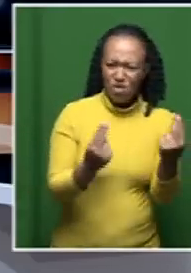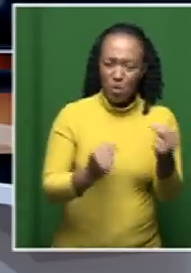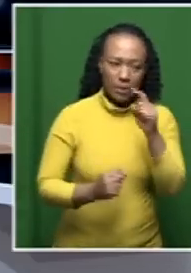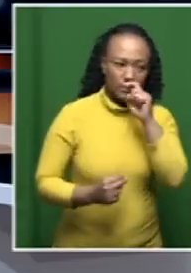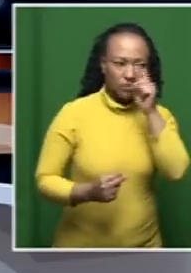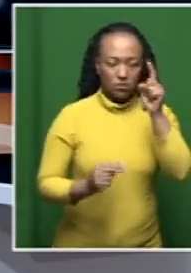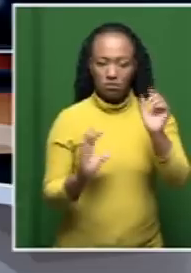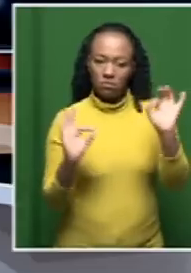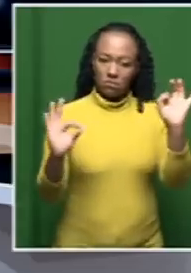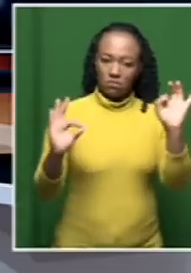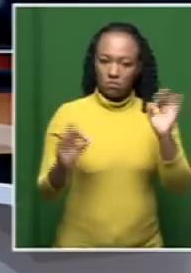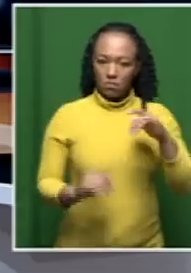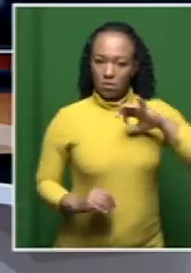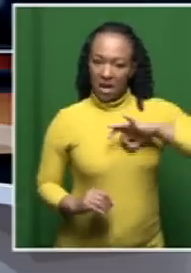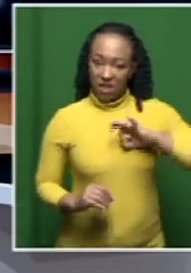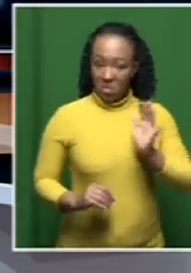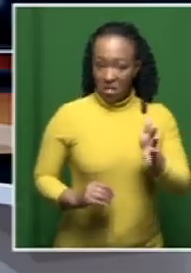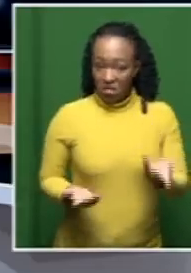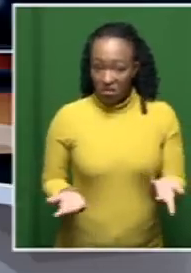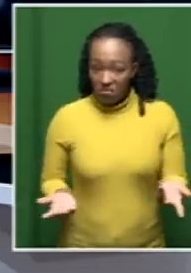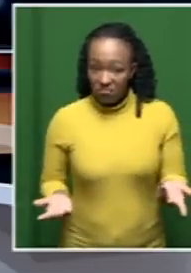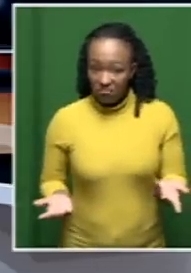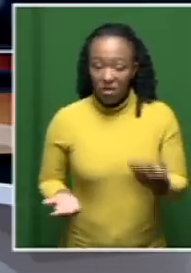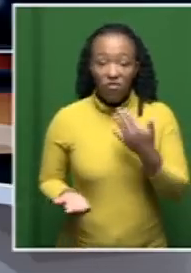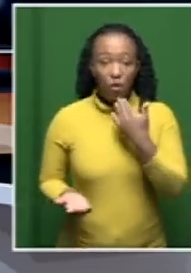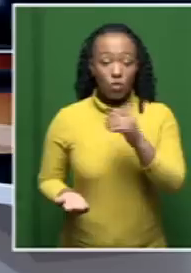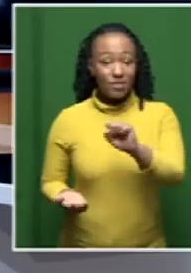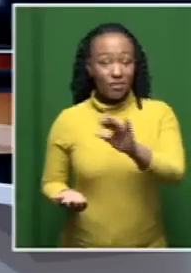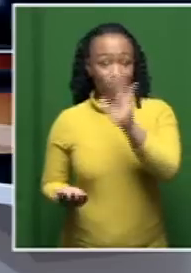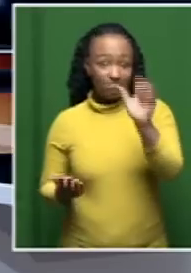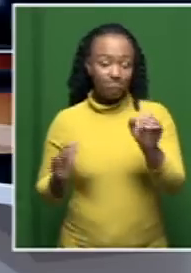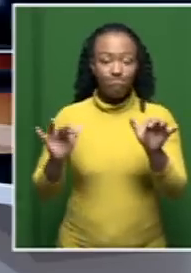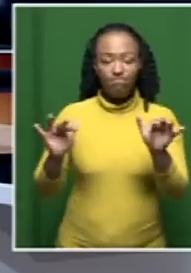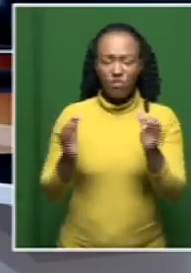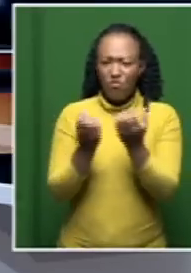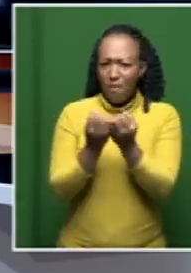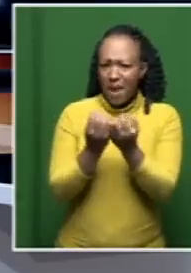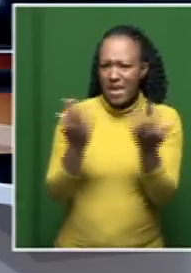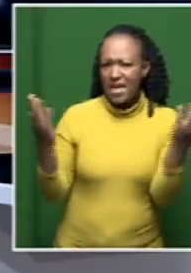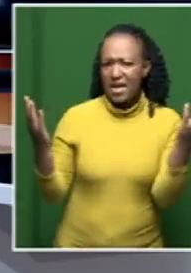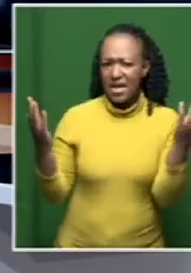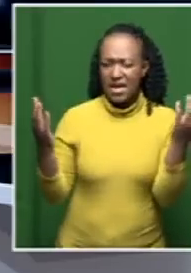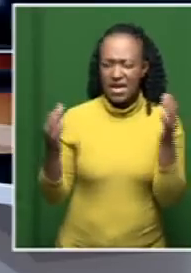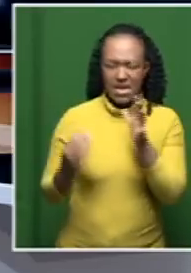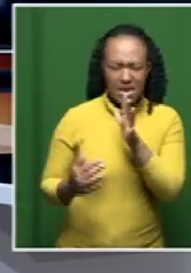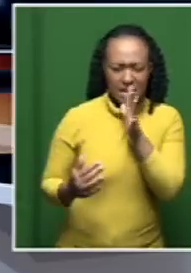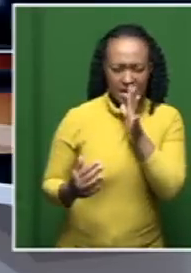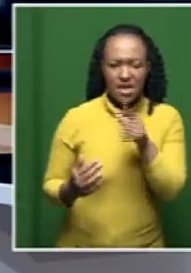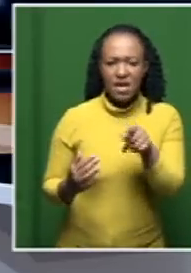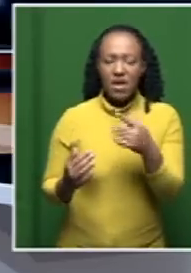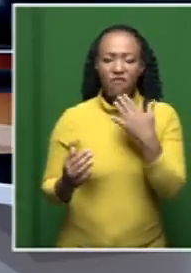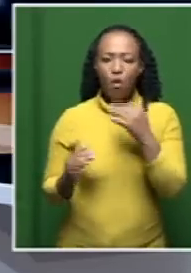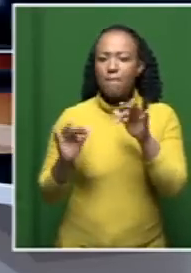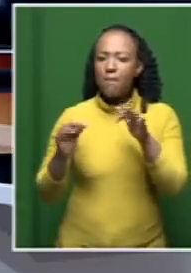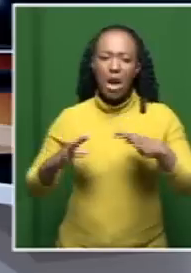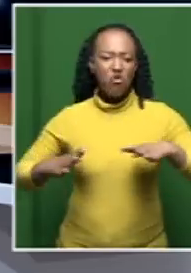that would actually be beneficial to South Africans in their numbers, to the masses, and not just to the